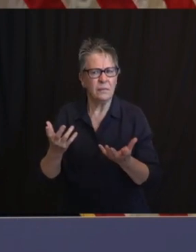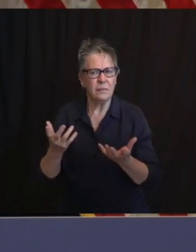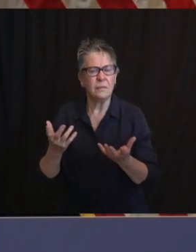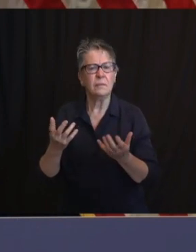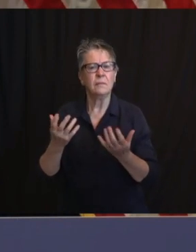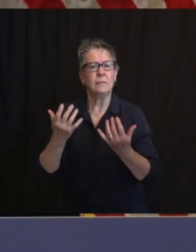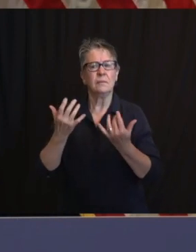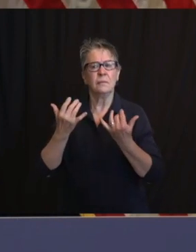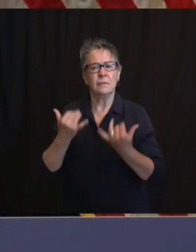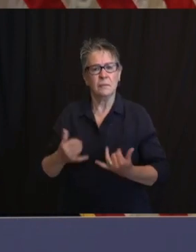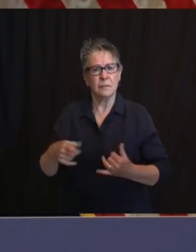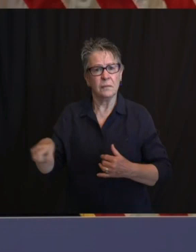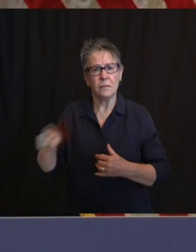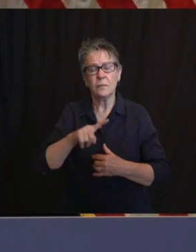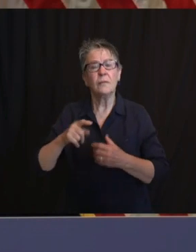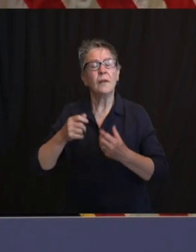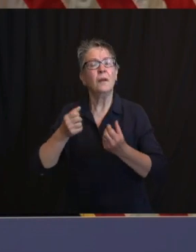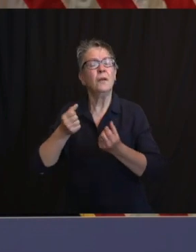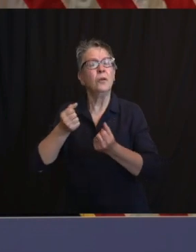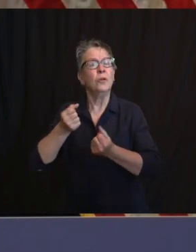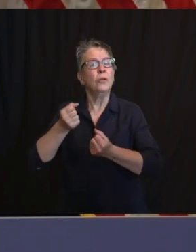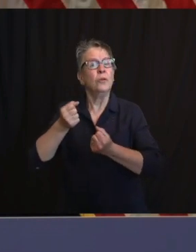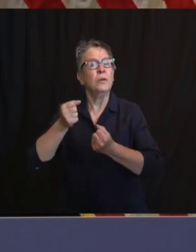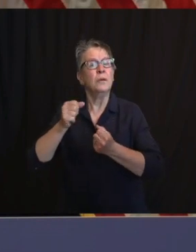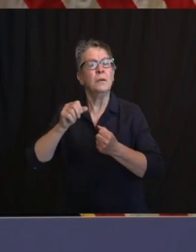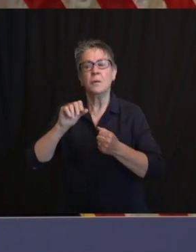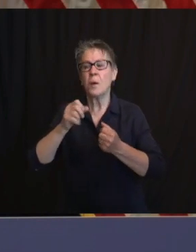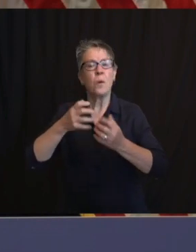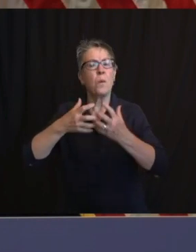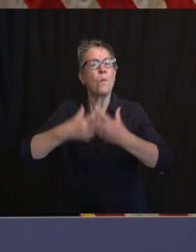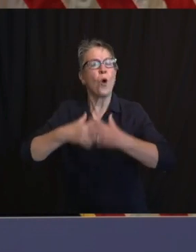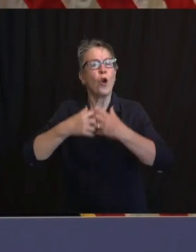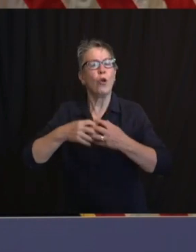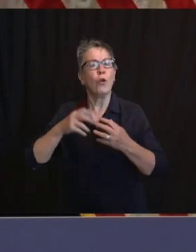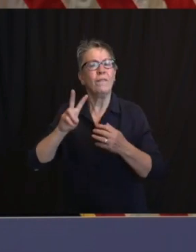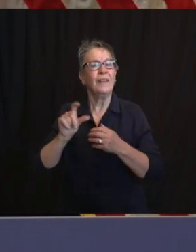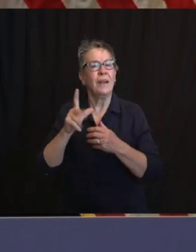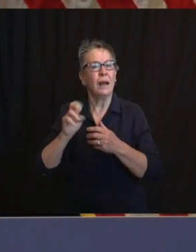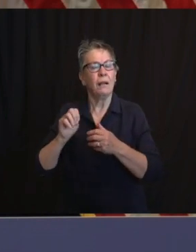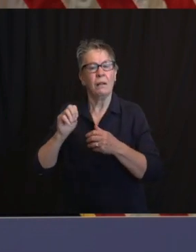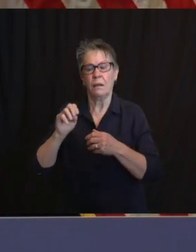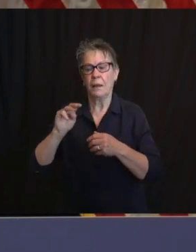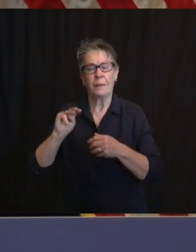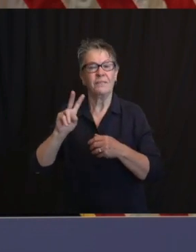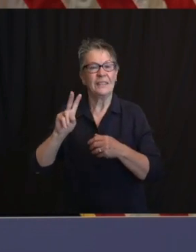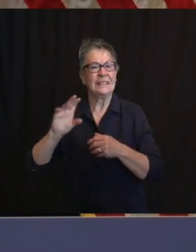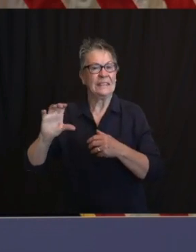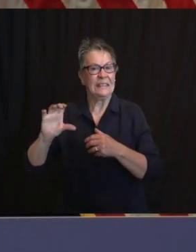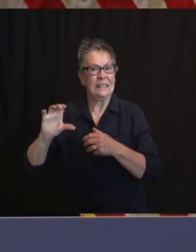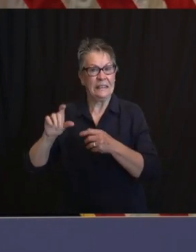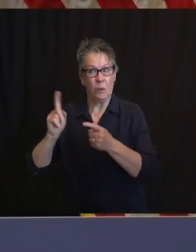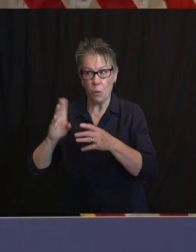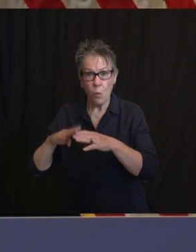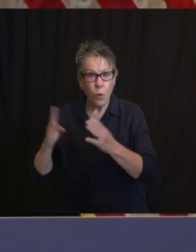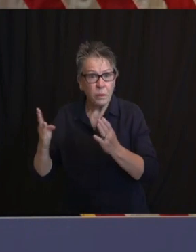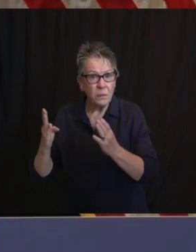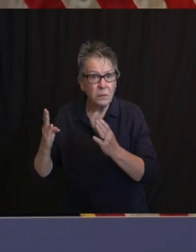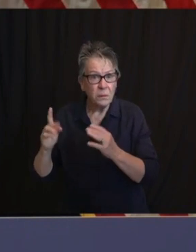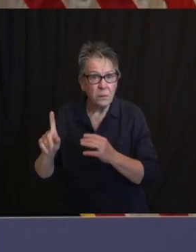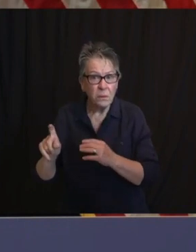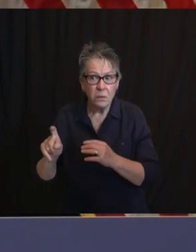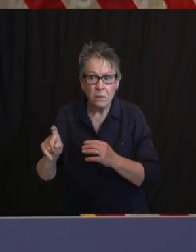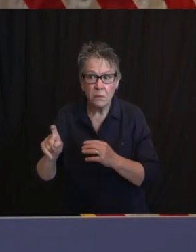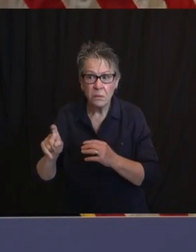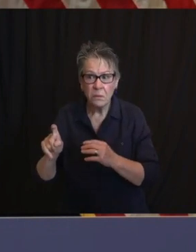part of stage two and give us a couple of days on that. Go back up top. I mean, listen, we're